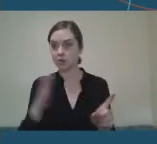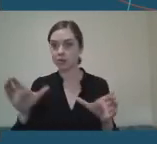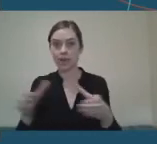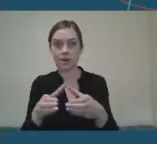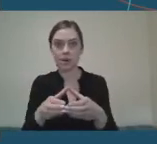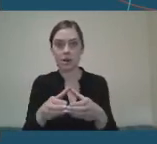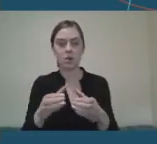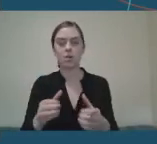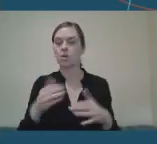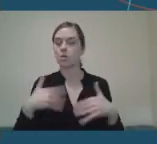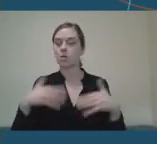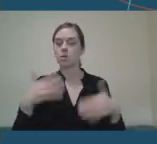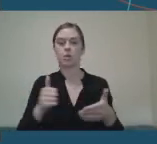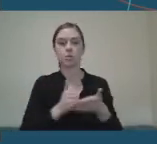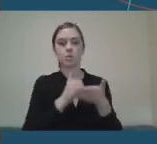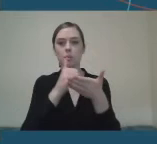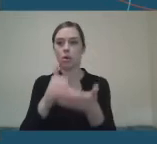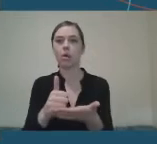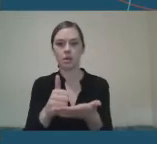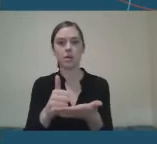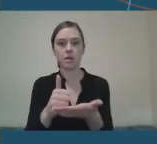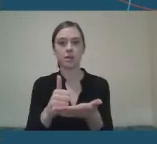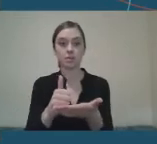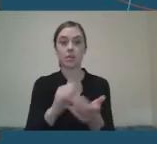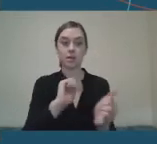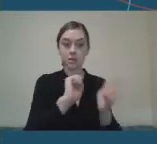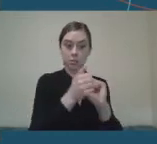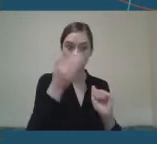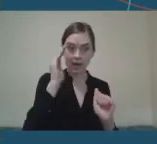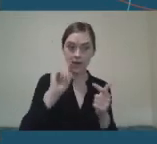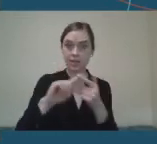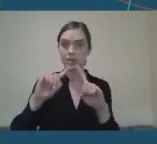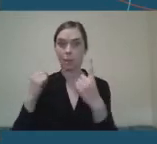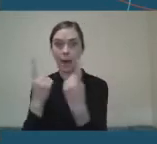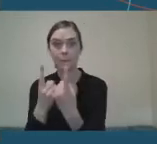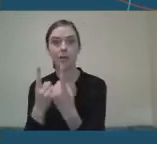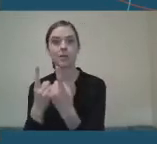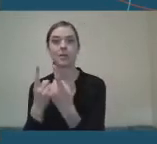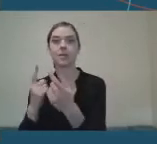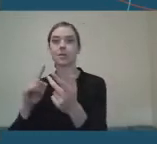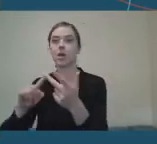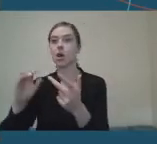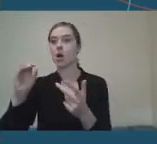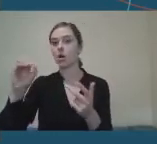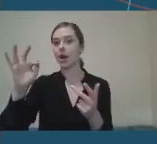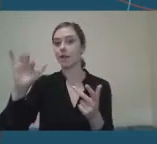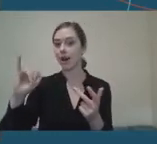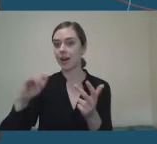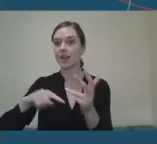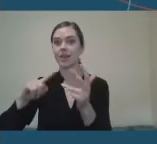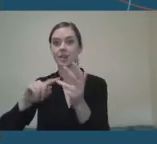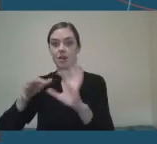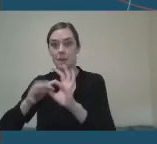And I found that, you know, between Sport Ireland and the department and the OFI ourselves, all the sports